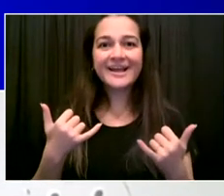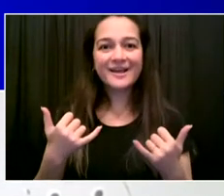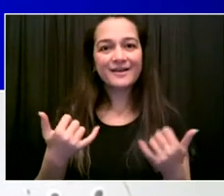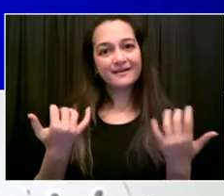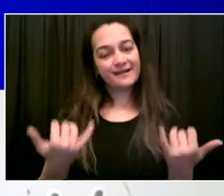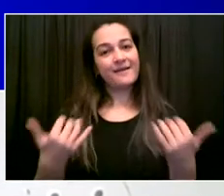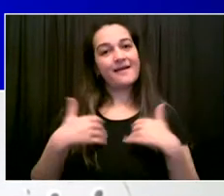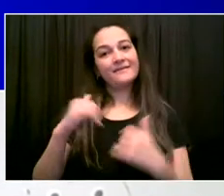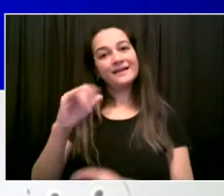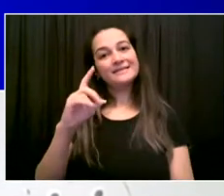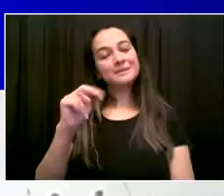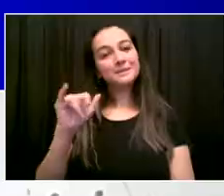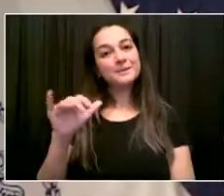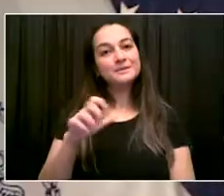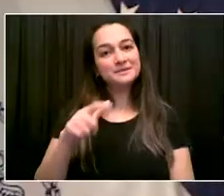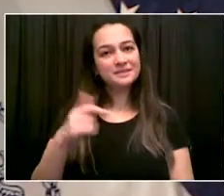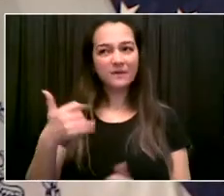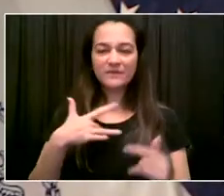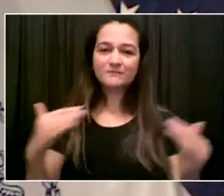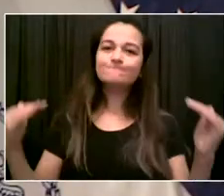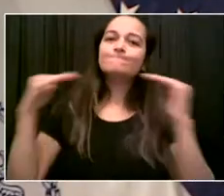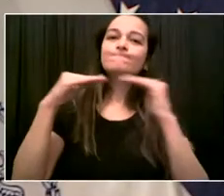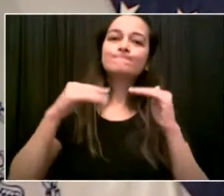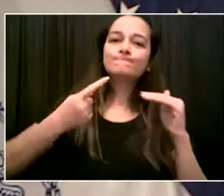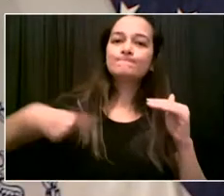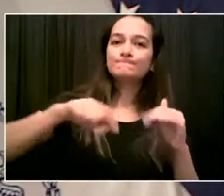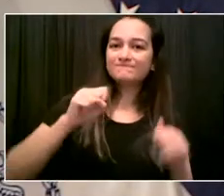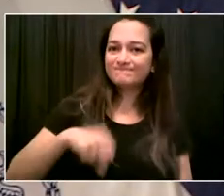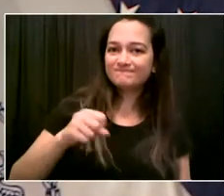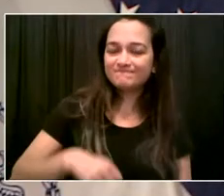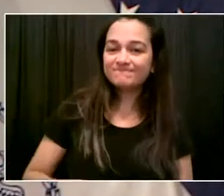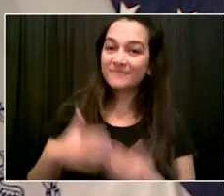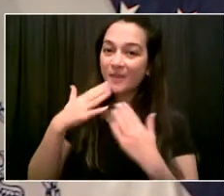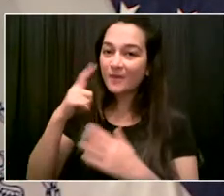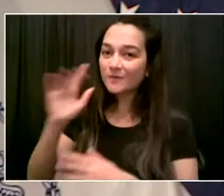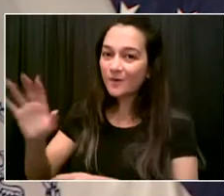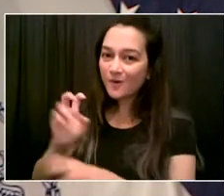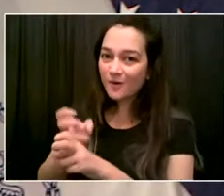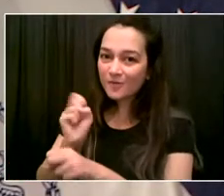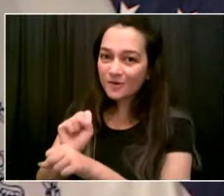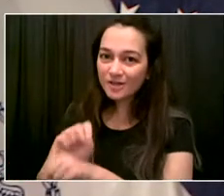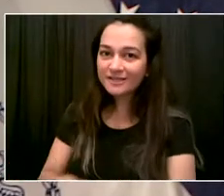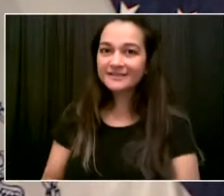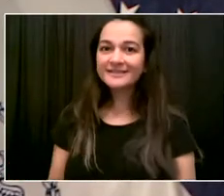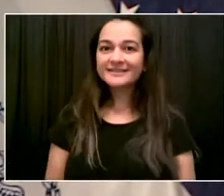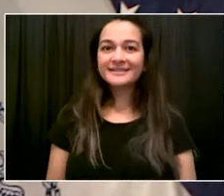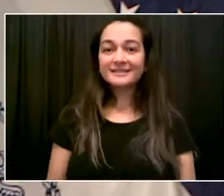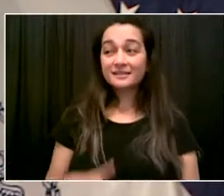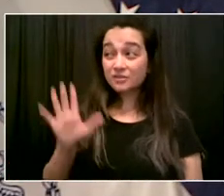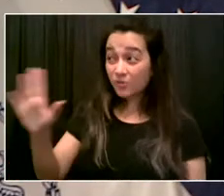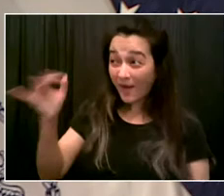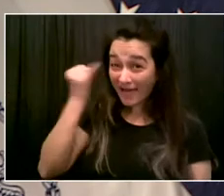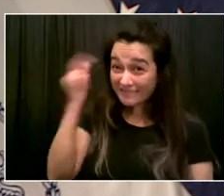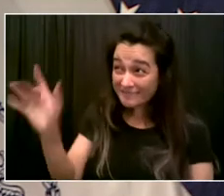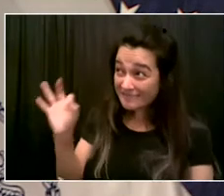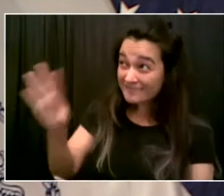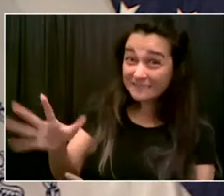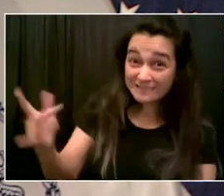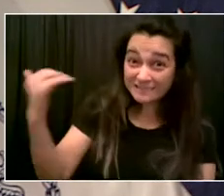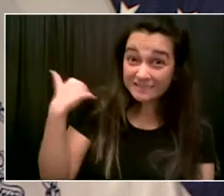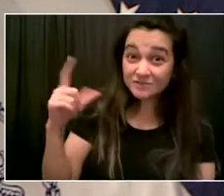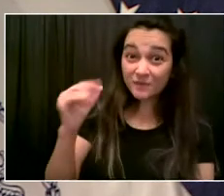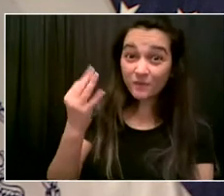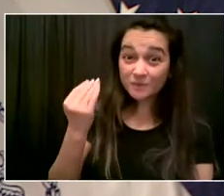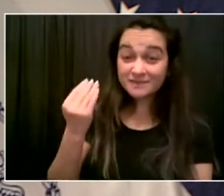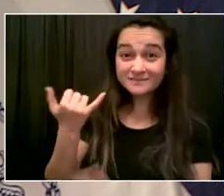having brought the IDNYC to members of the community and let's do more now that it's back. Let's get to so many more people who need it.